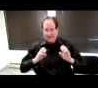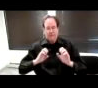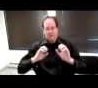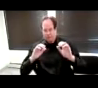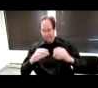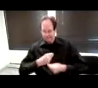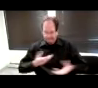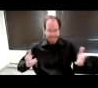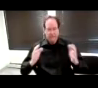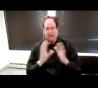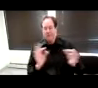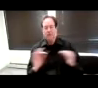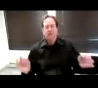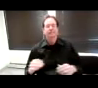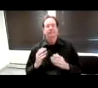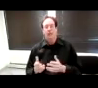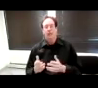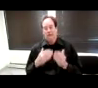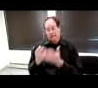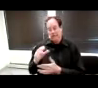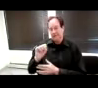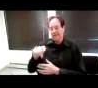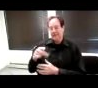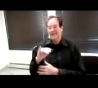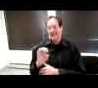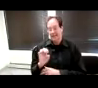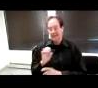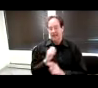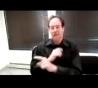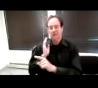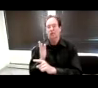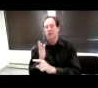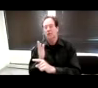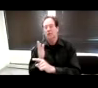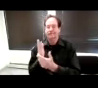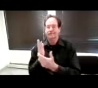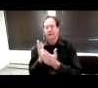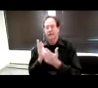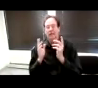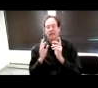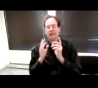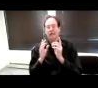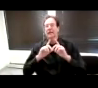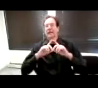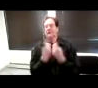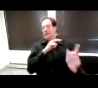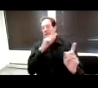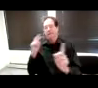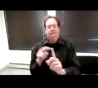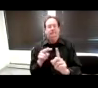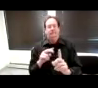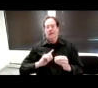Stephanie is going to sort of bring a department perspective about